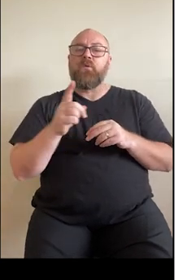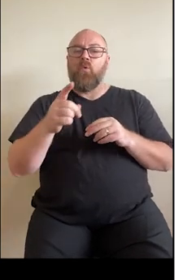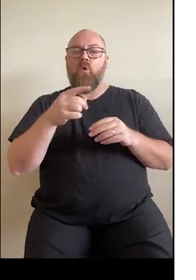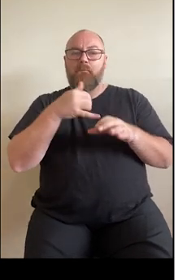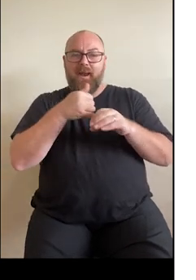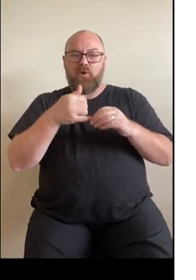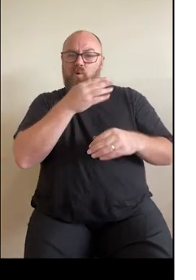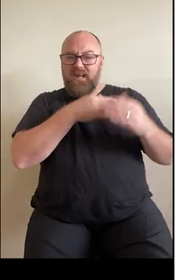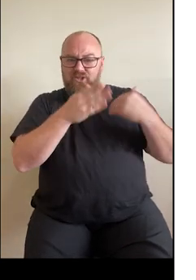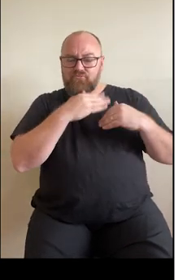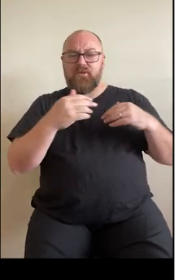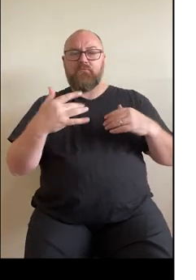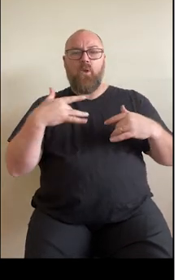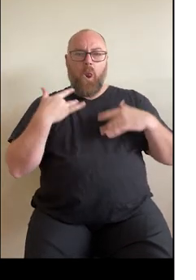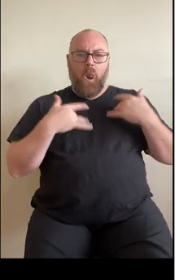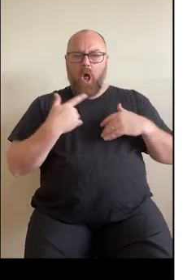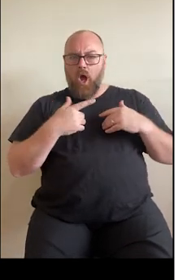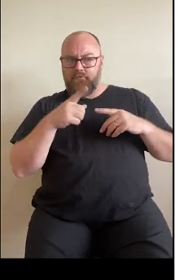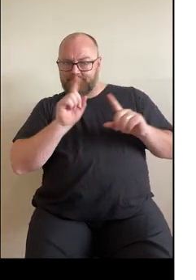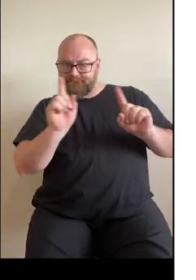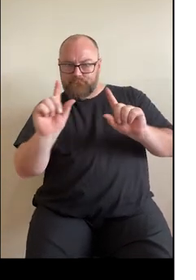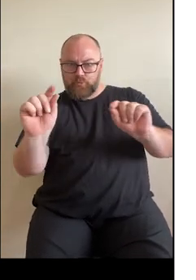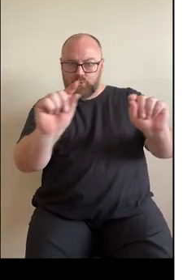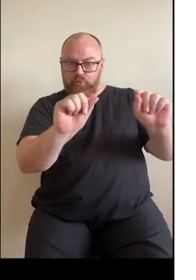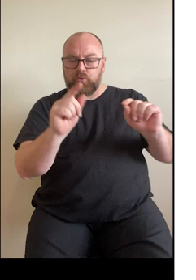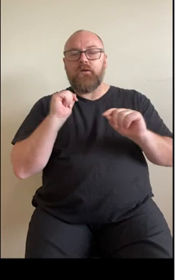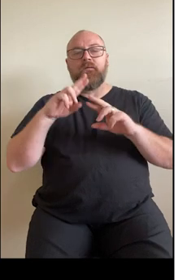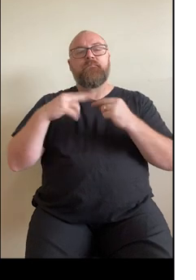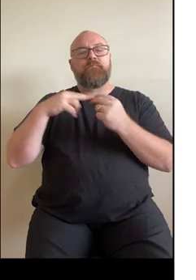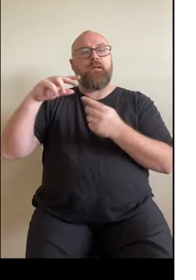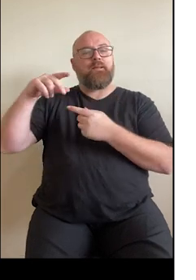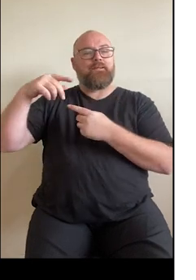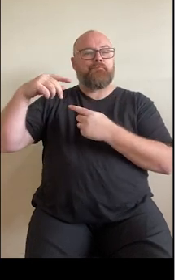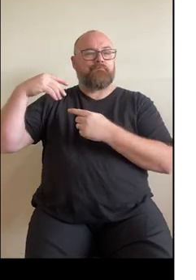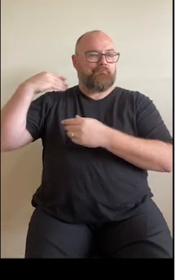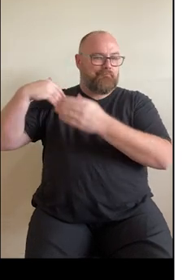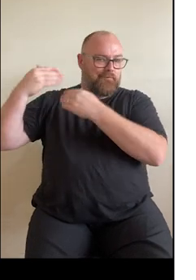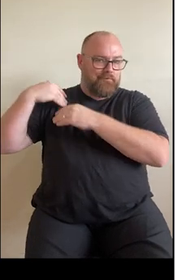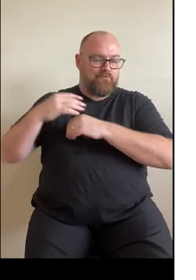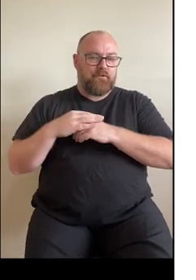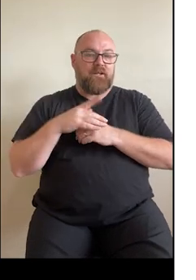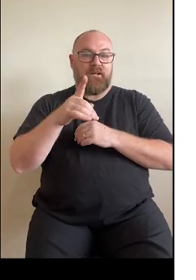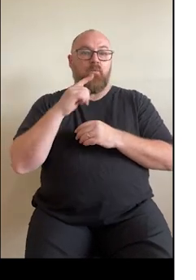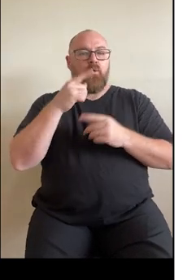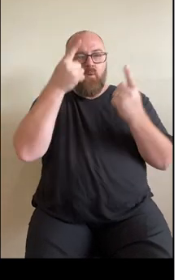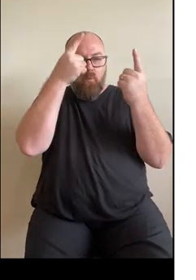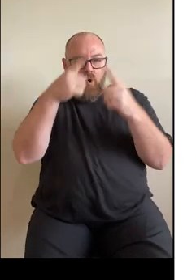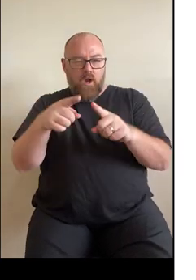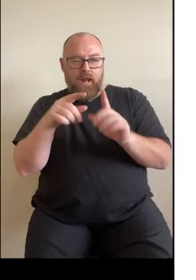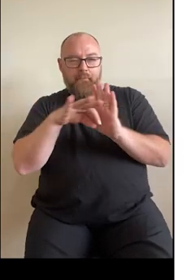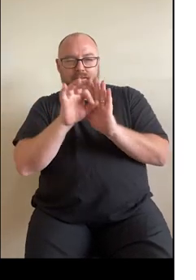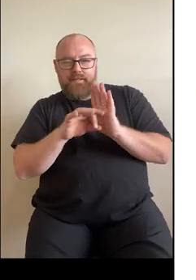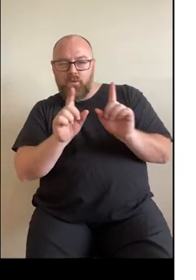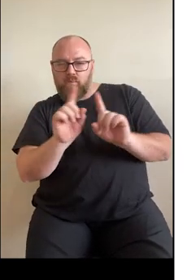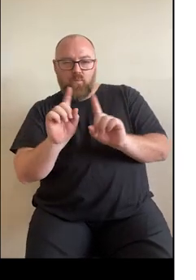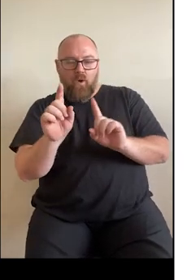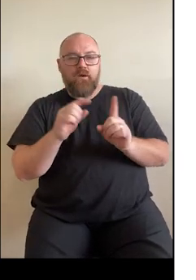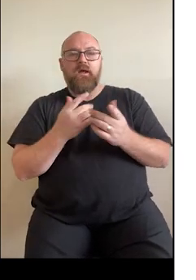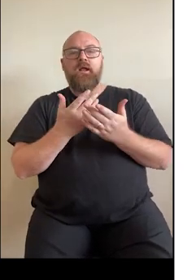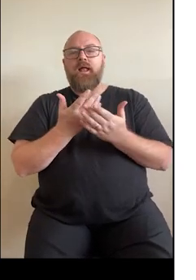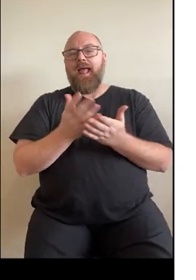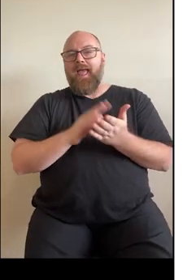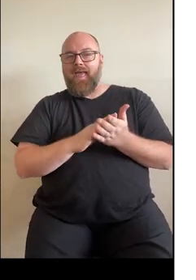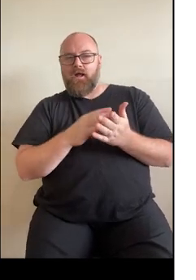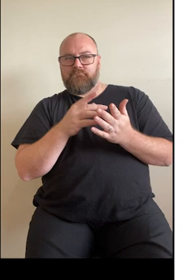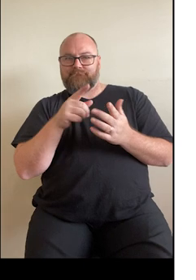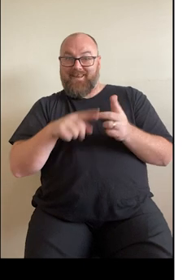your lifestyle and family history. Your GP will also calculate your chances of developing heart disease using a validated calculator